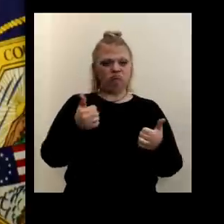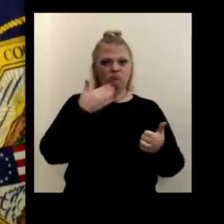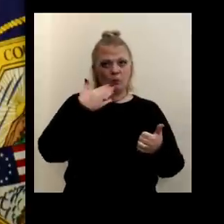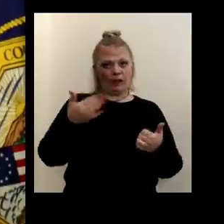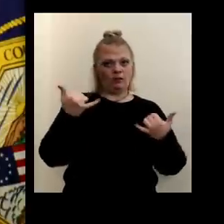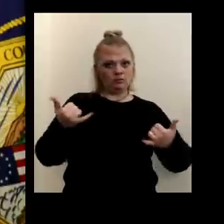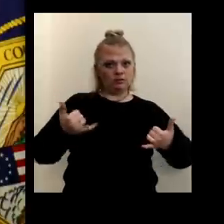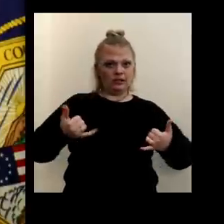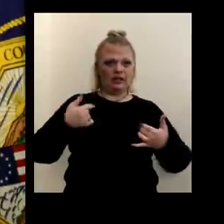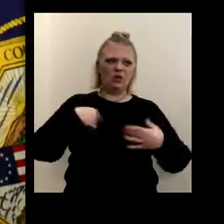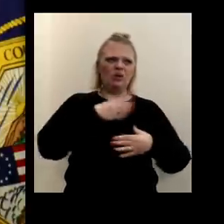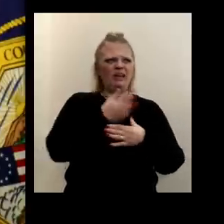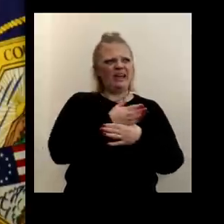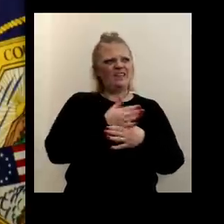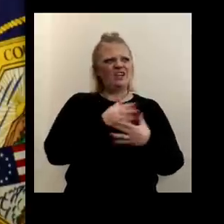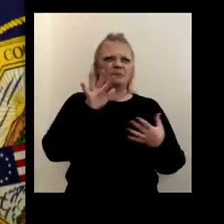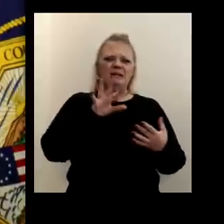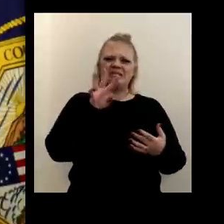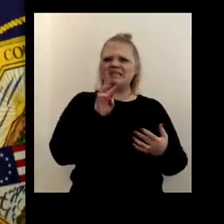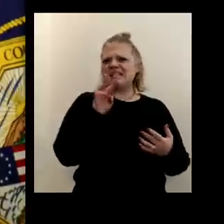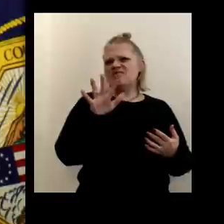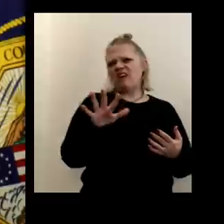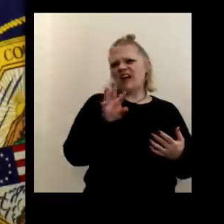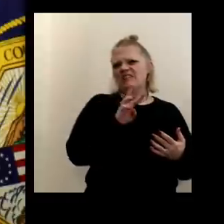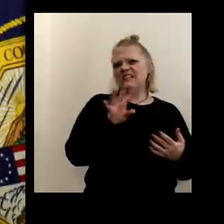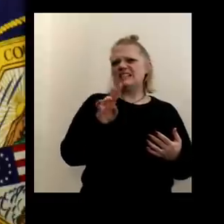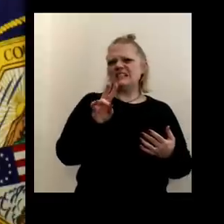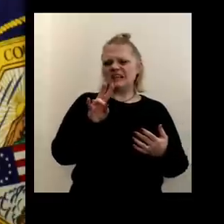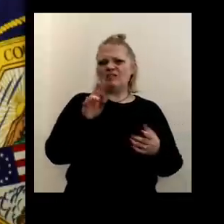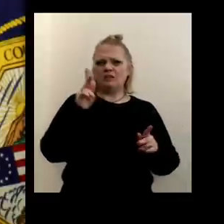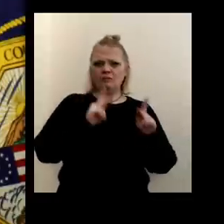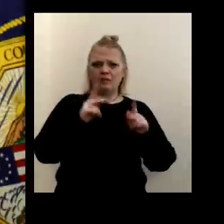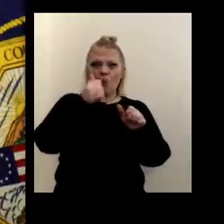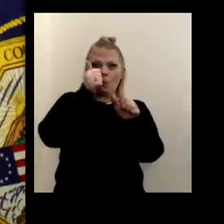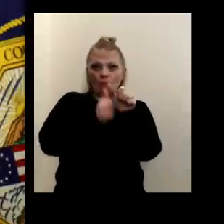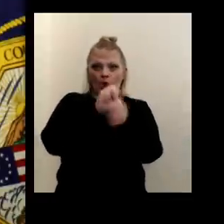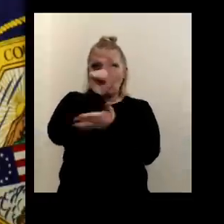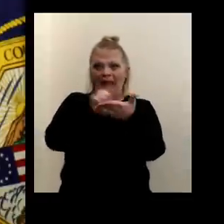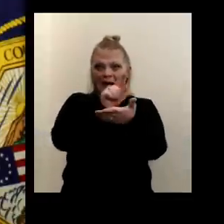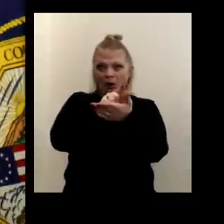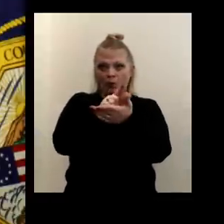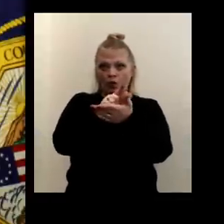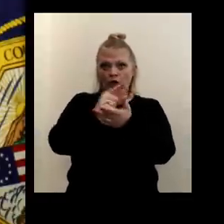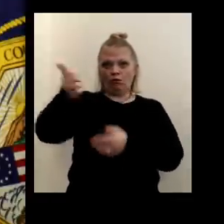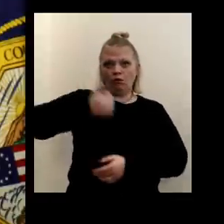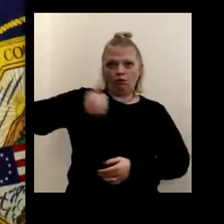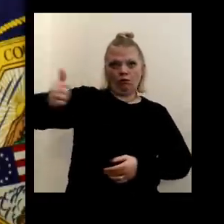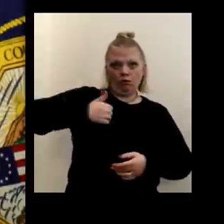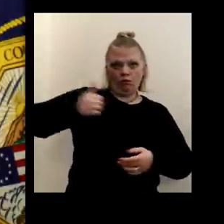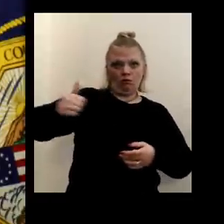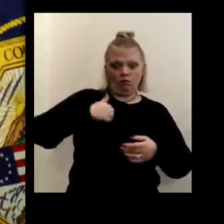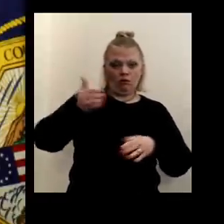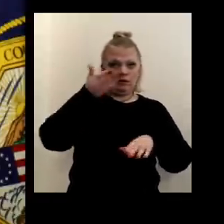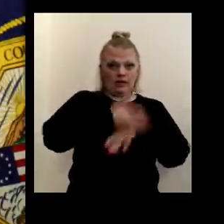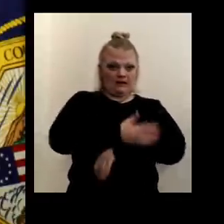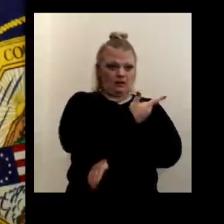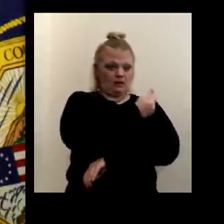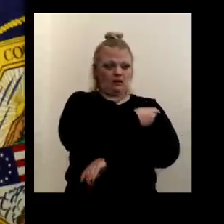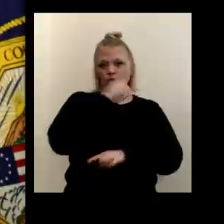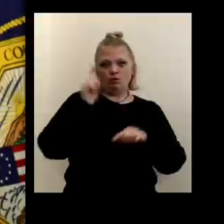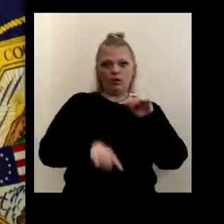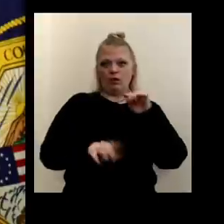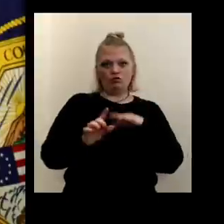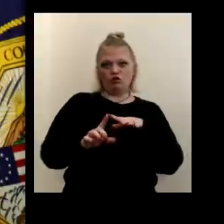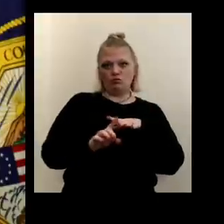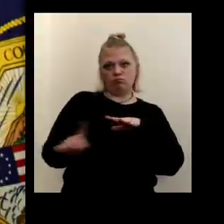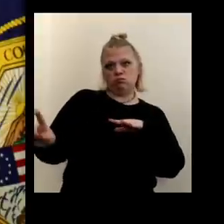about 65, 67 people per hour coming in and out. Remember, once you get vaccinated, you can't just walk right